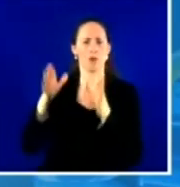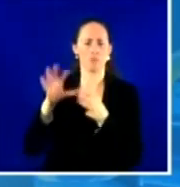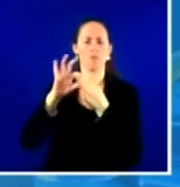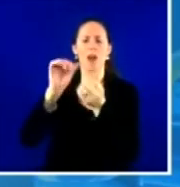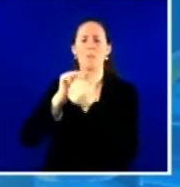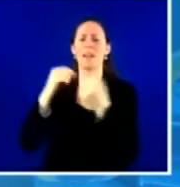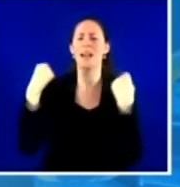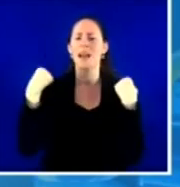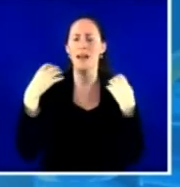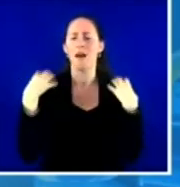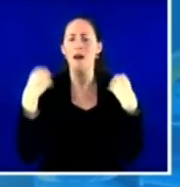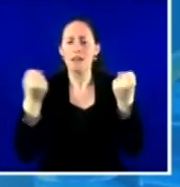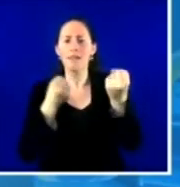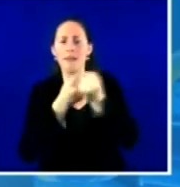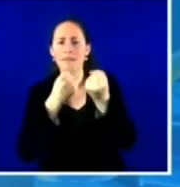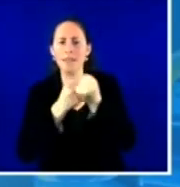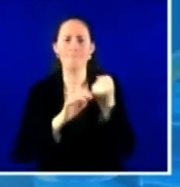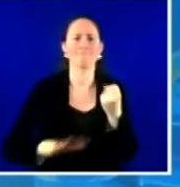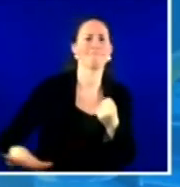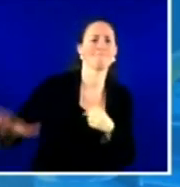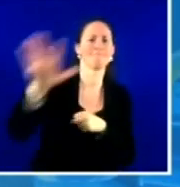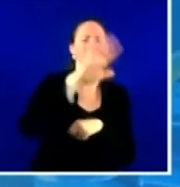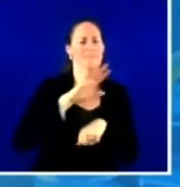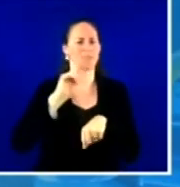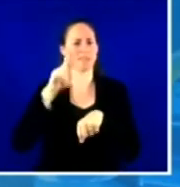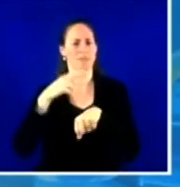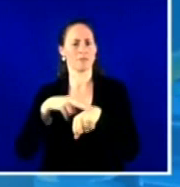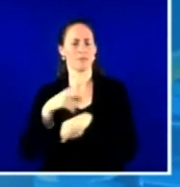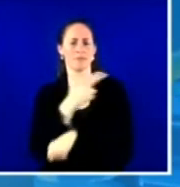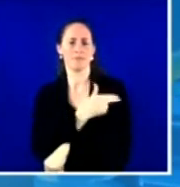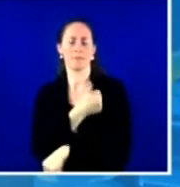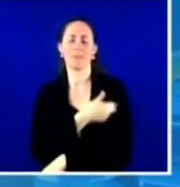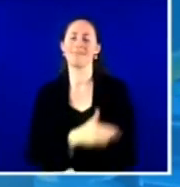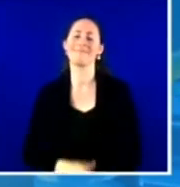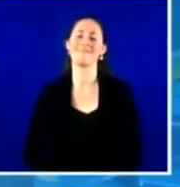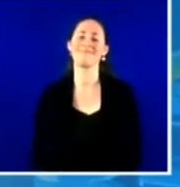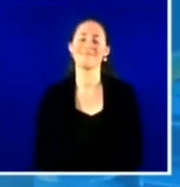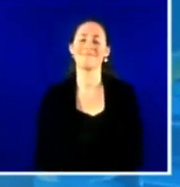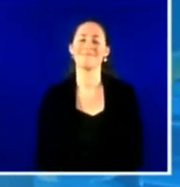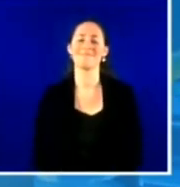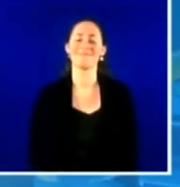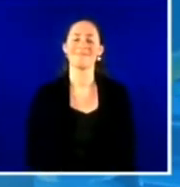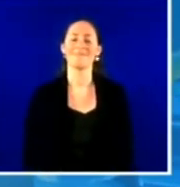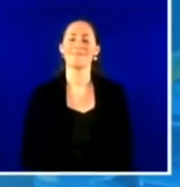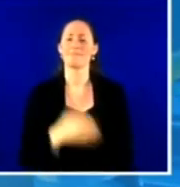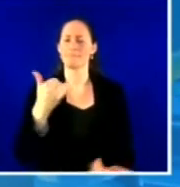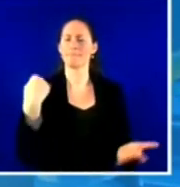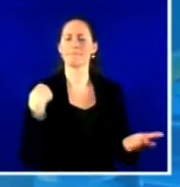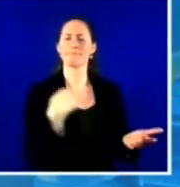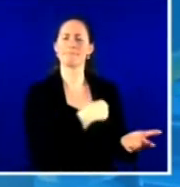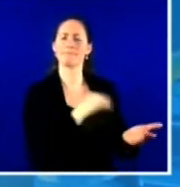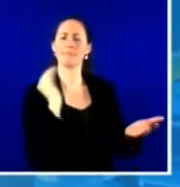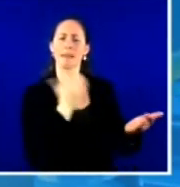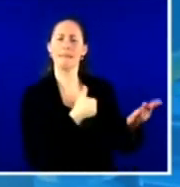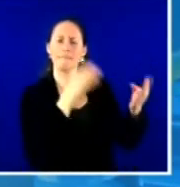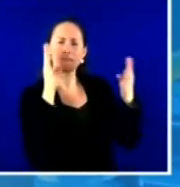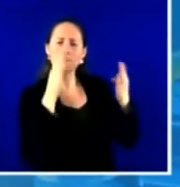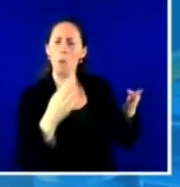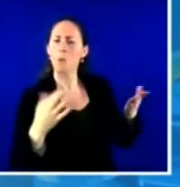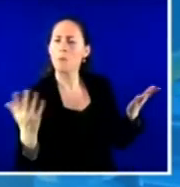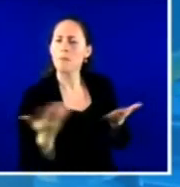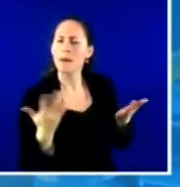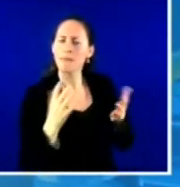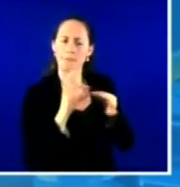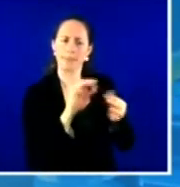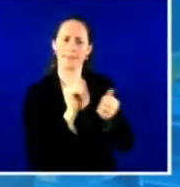National Hospital. And our focus today is how we can increase COVID-19 vaccine uptake among a very